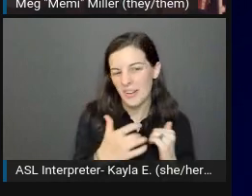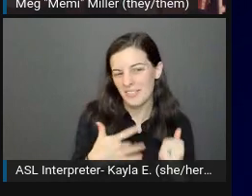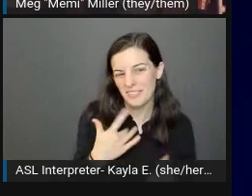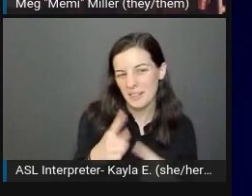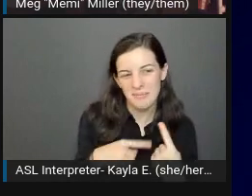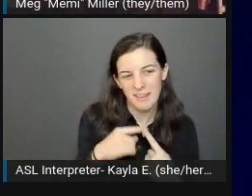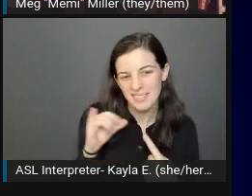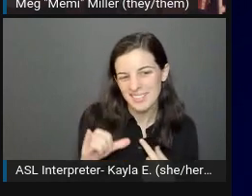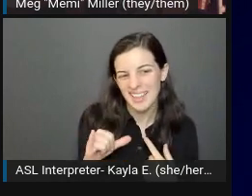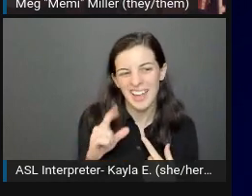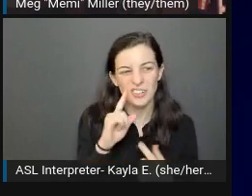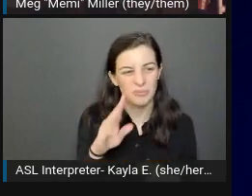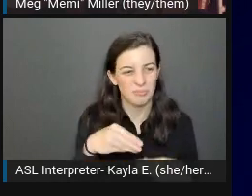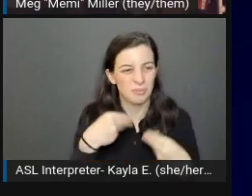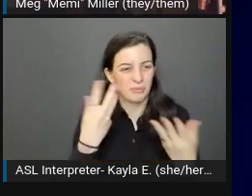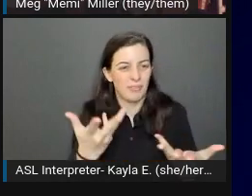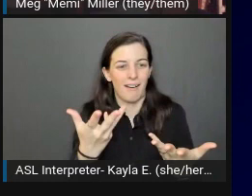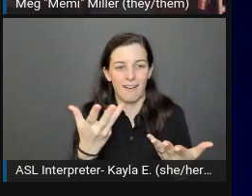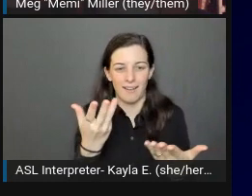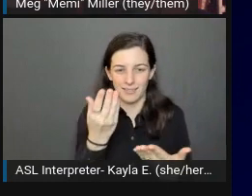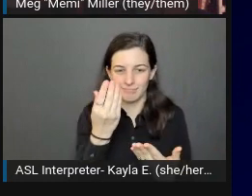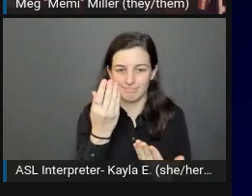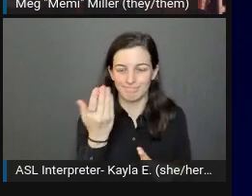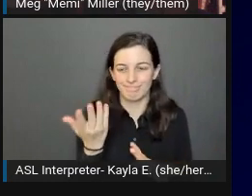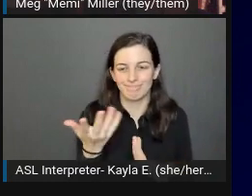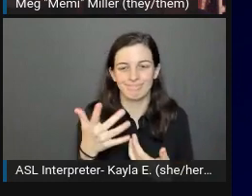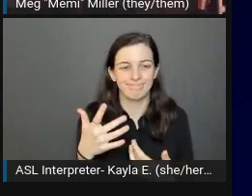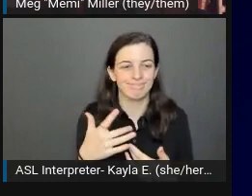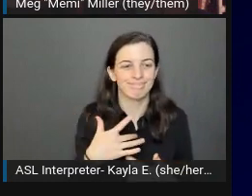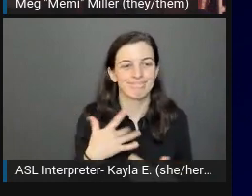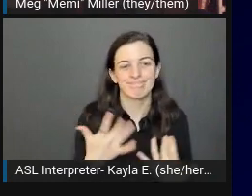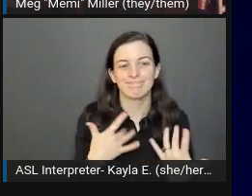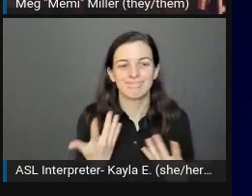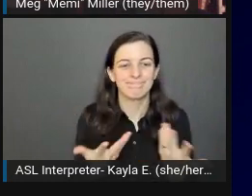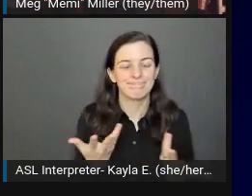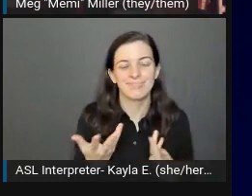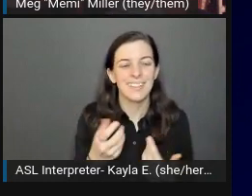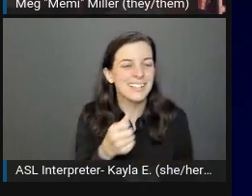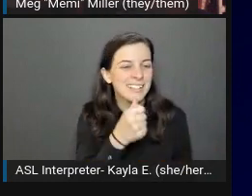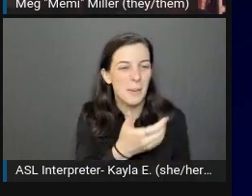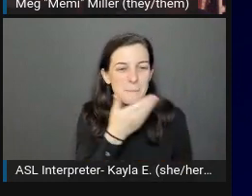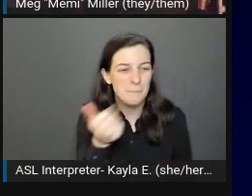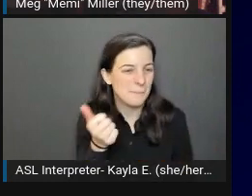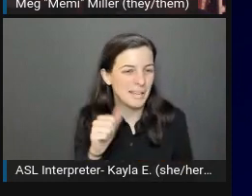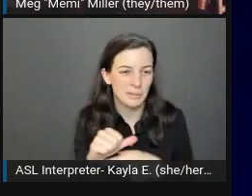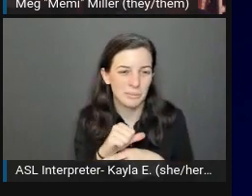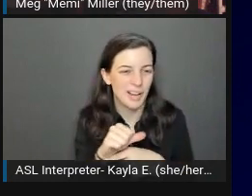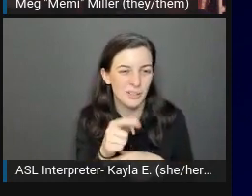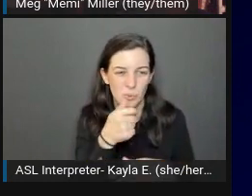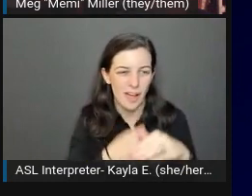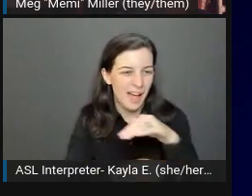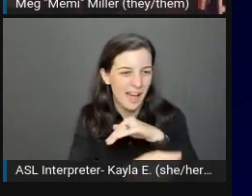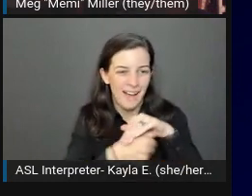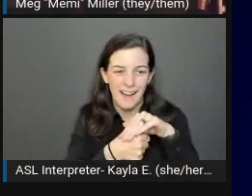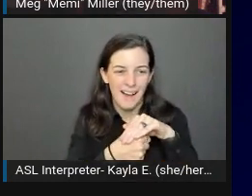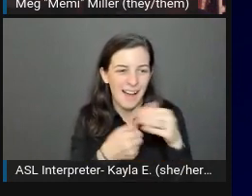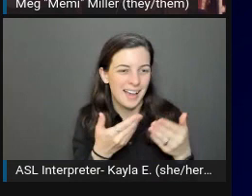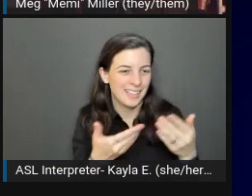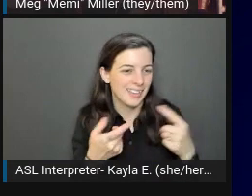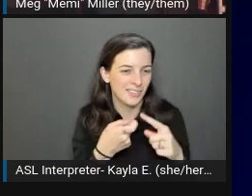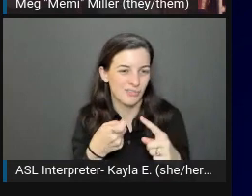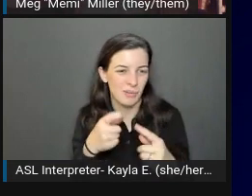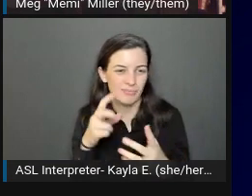of the landscape right now. It's just generally not best practice to hide user elements from a screen reader user.